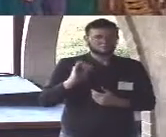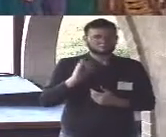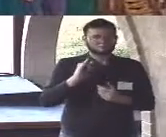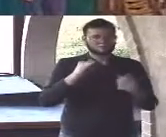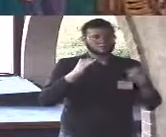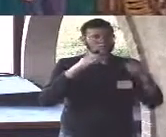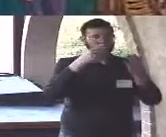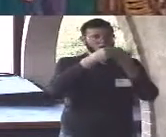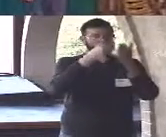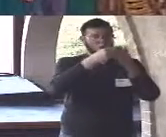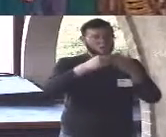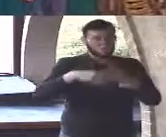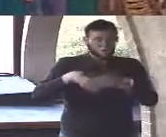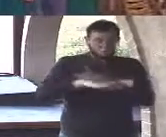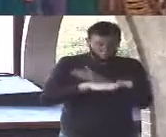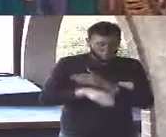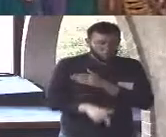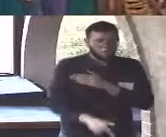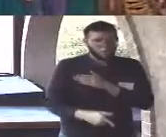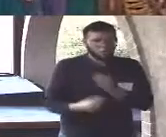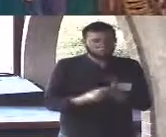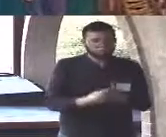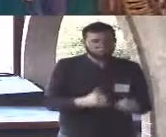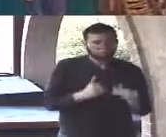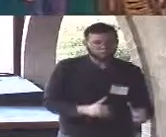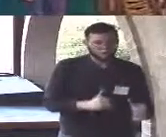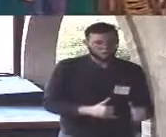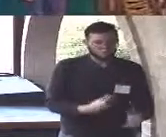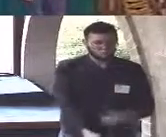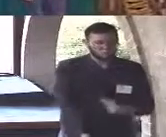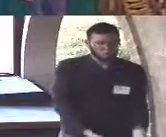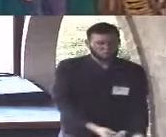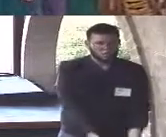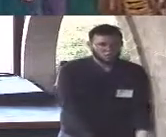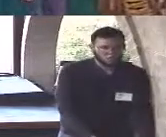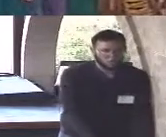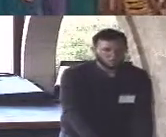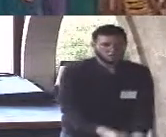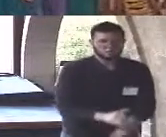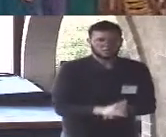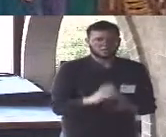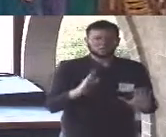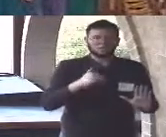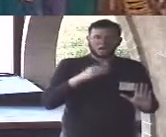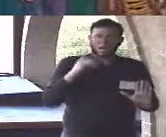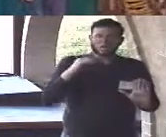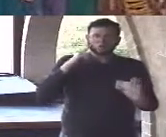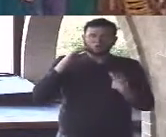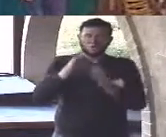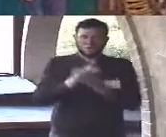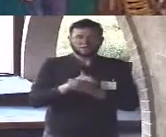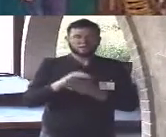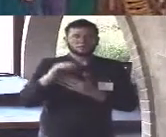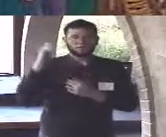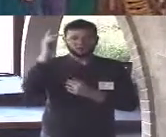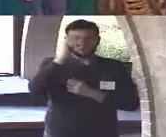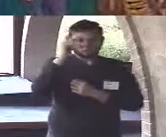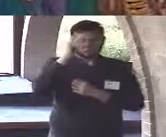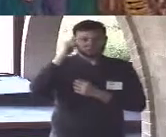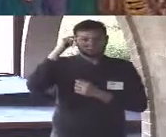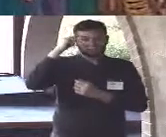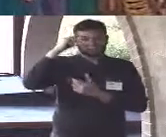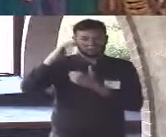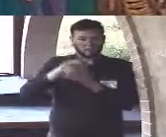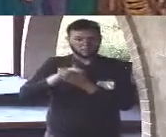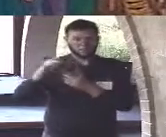so my daughter, my daughter Sage you saw her this morning for some reason she was a wizard I don't know what that's about but my daughter when she reaches the